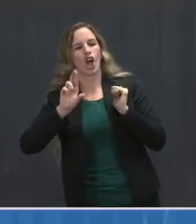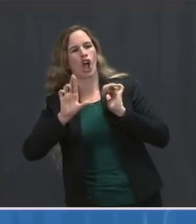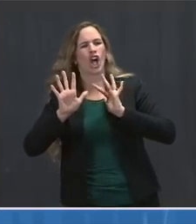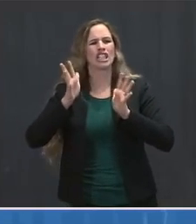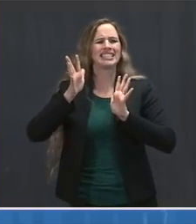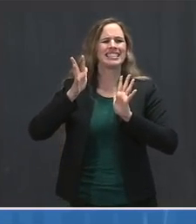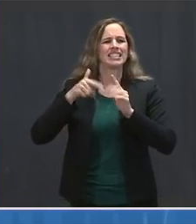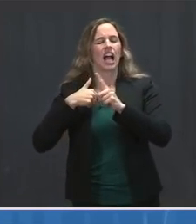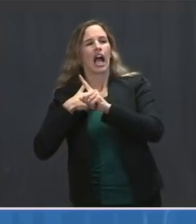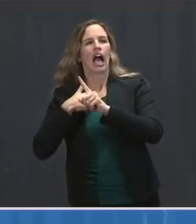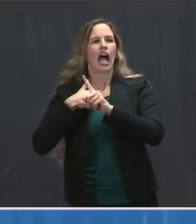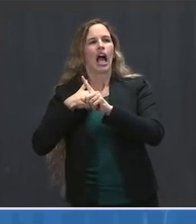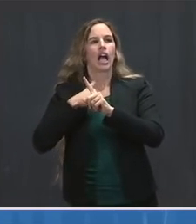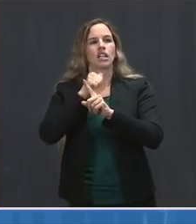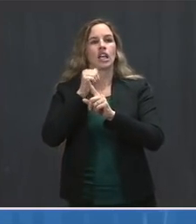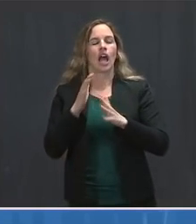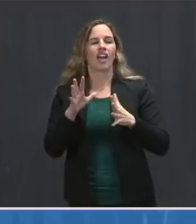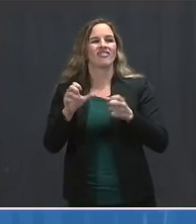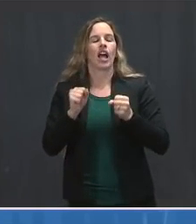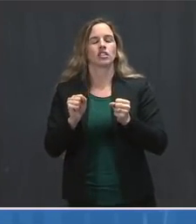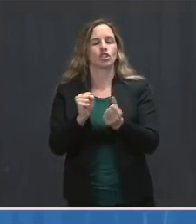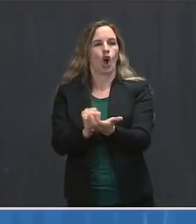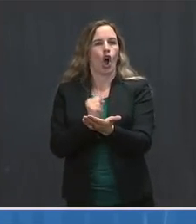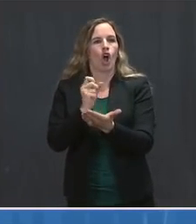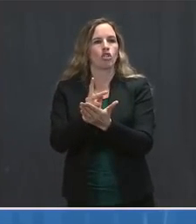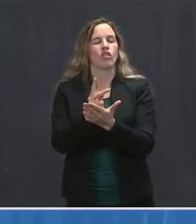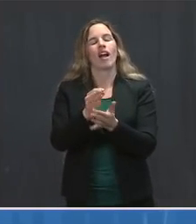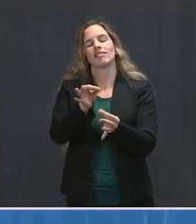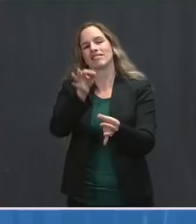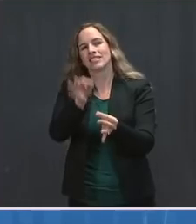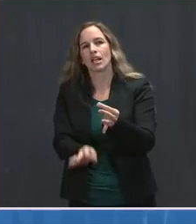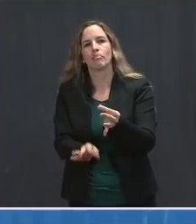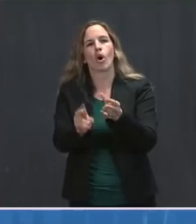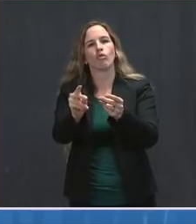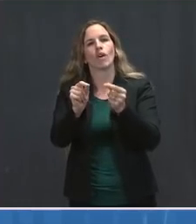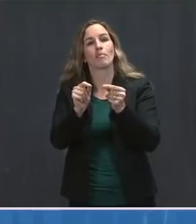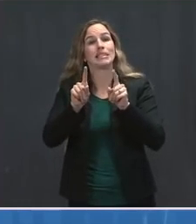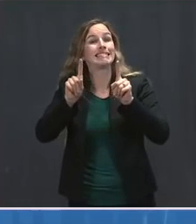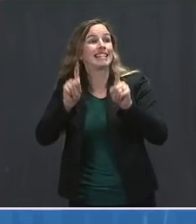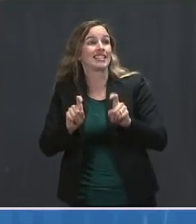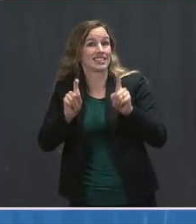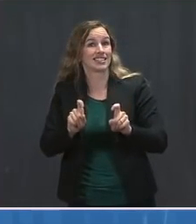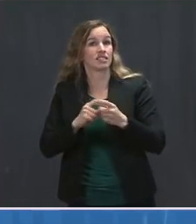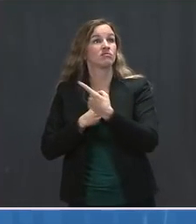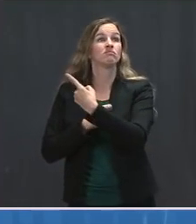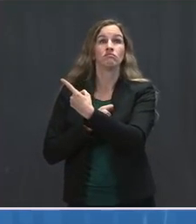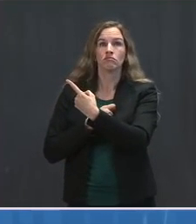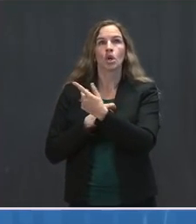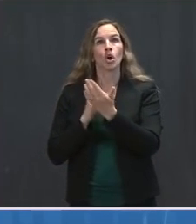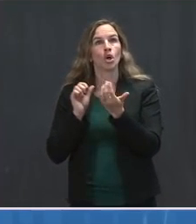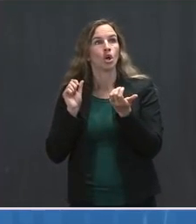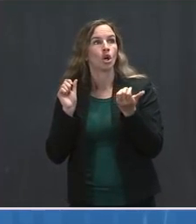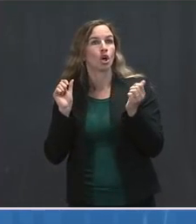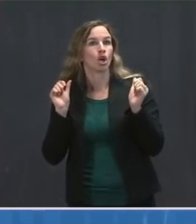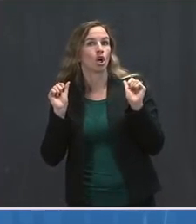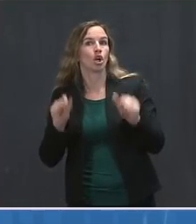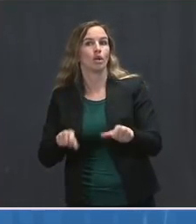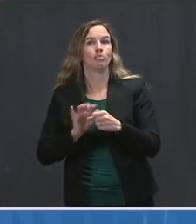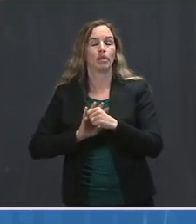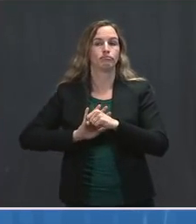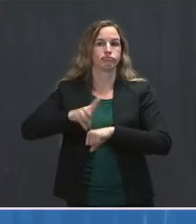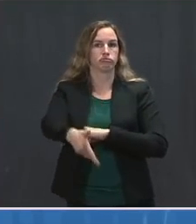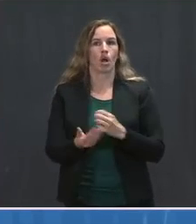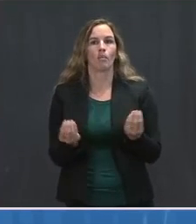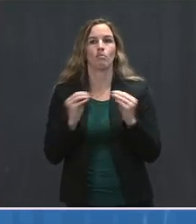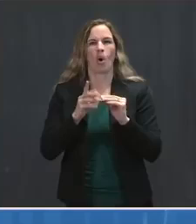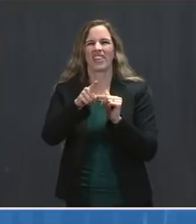authorizing simple rapid tests that can be, you know, millions per day, maybe even more plentiful than what you're talking